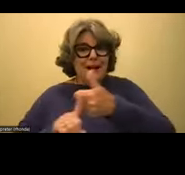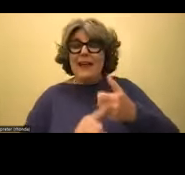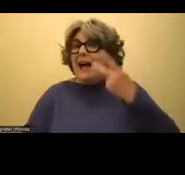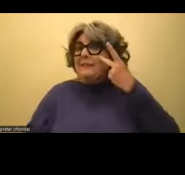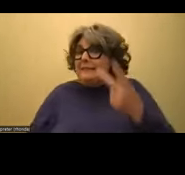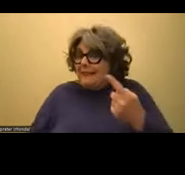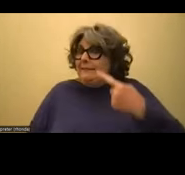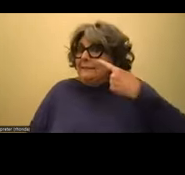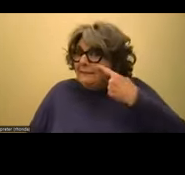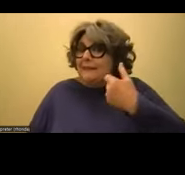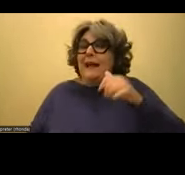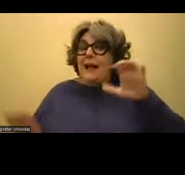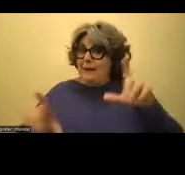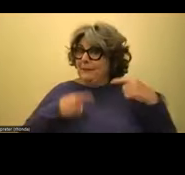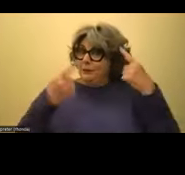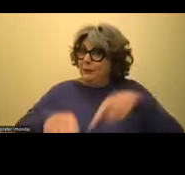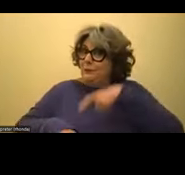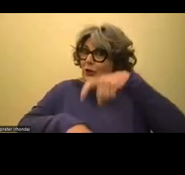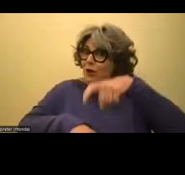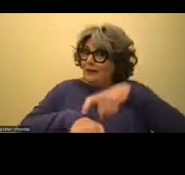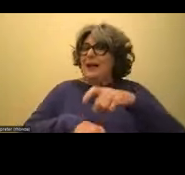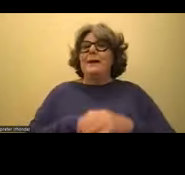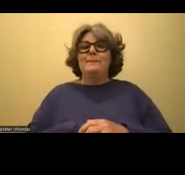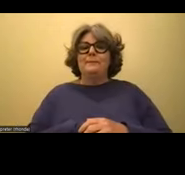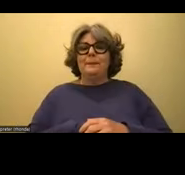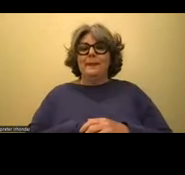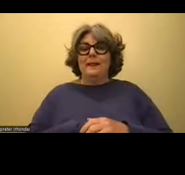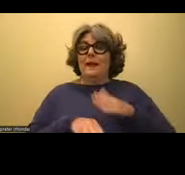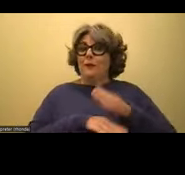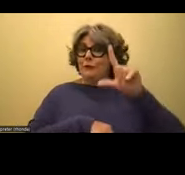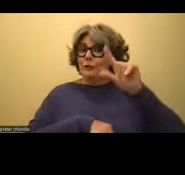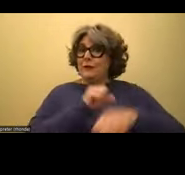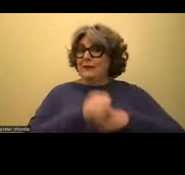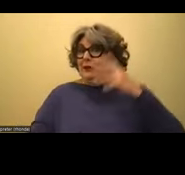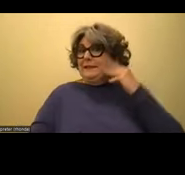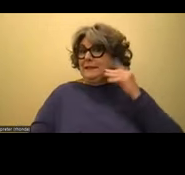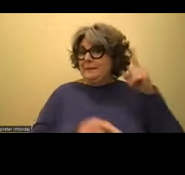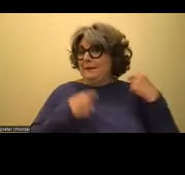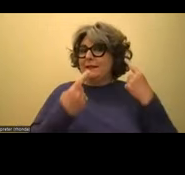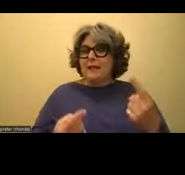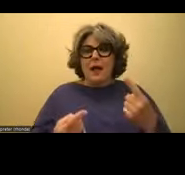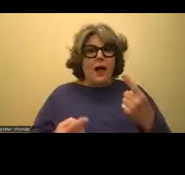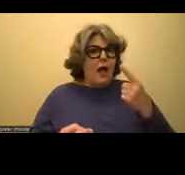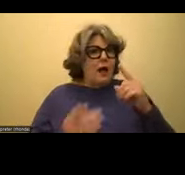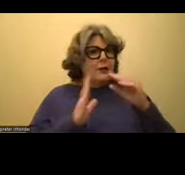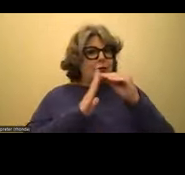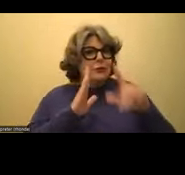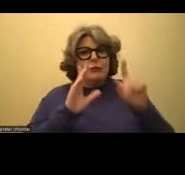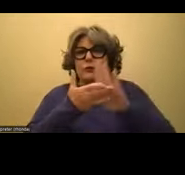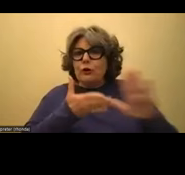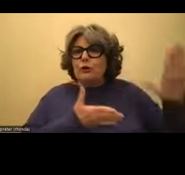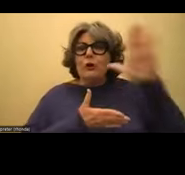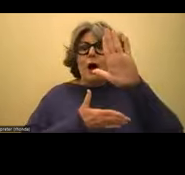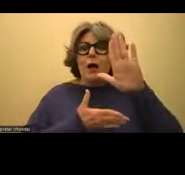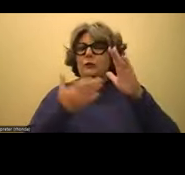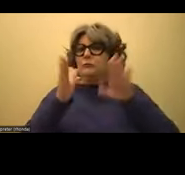because I've been doing this a really long time, like 20 years, I have students who've gone to college and who've been